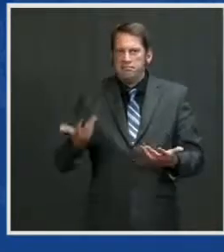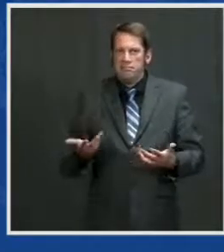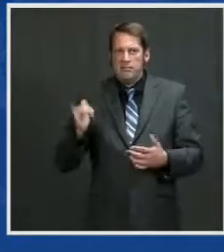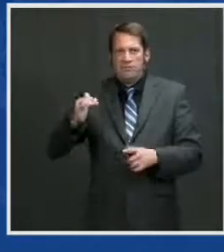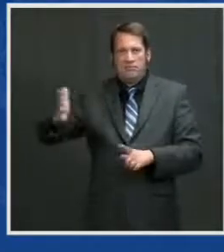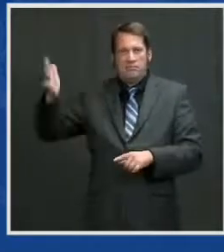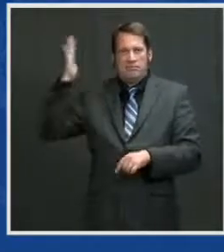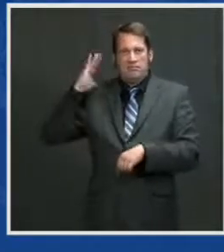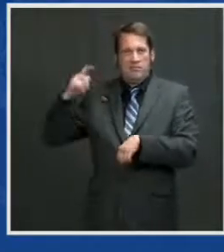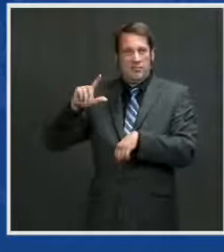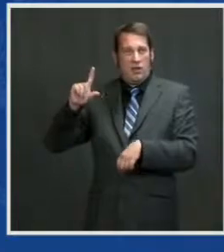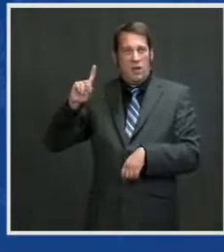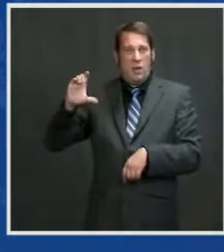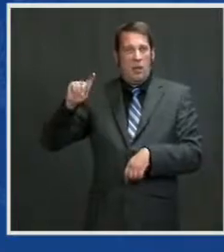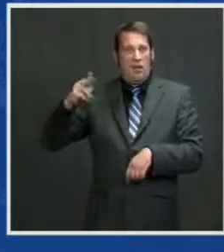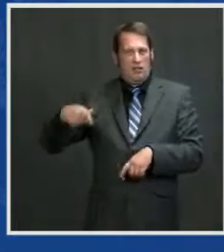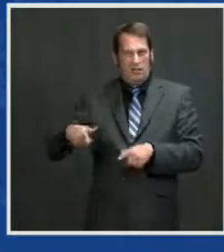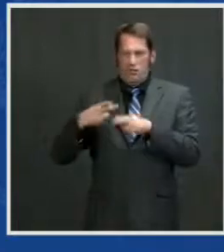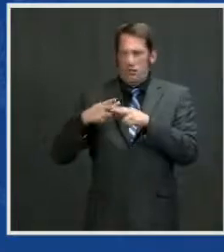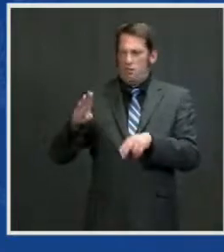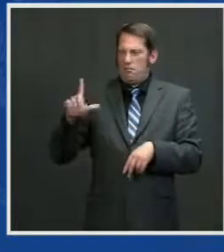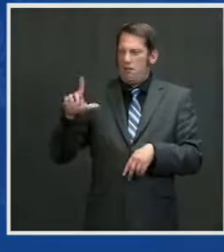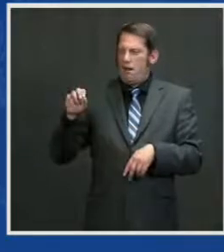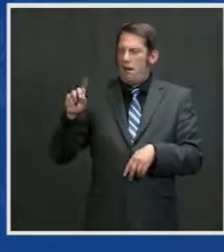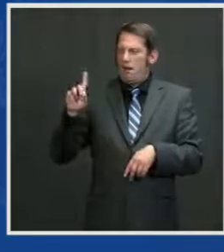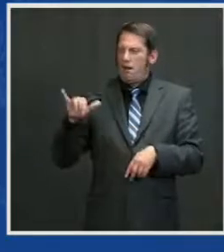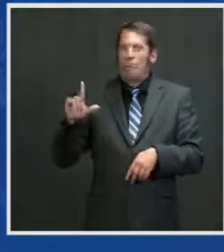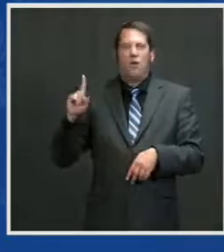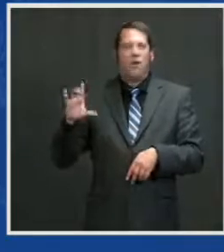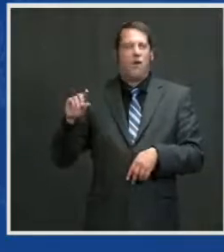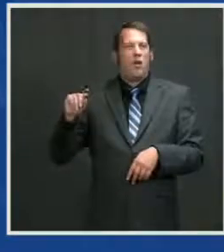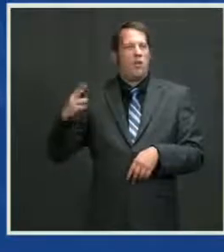Refueling Wing, a.k.a. known as the Bloody 100th.